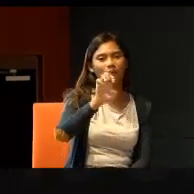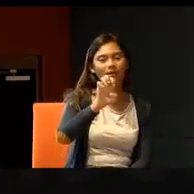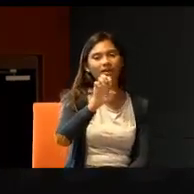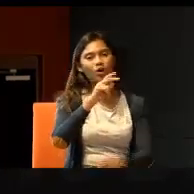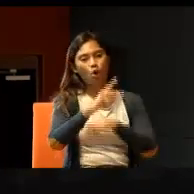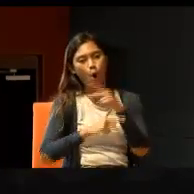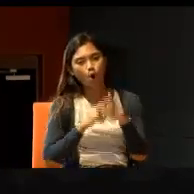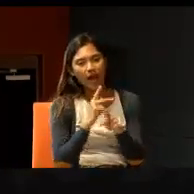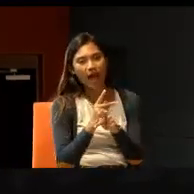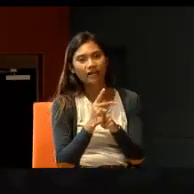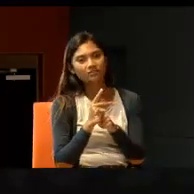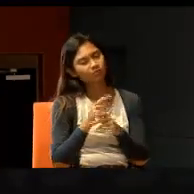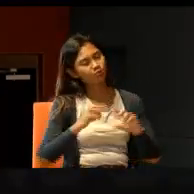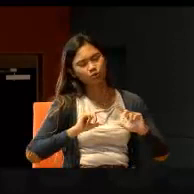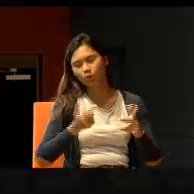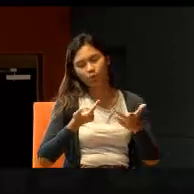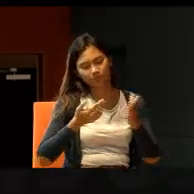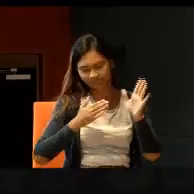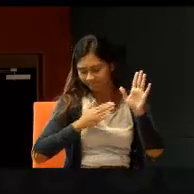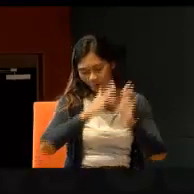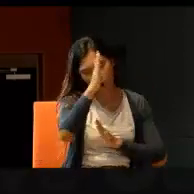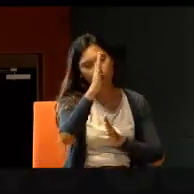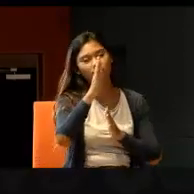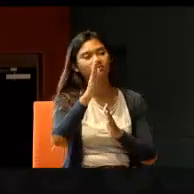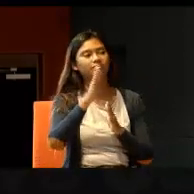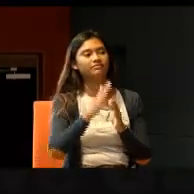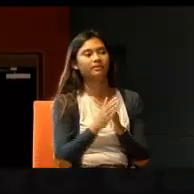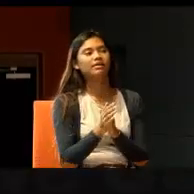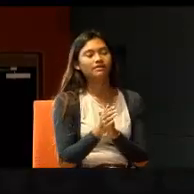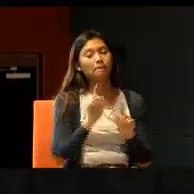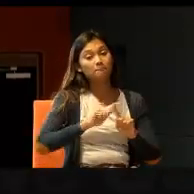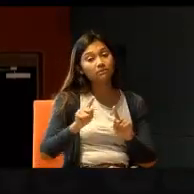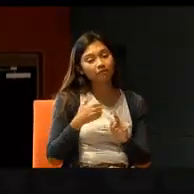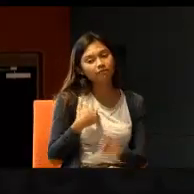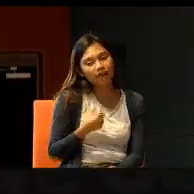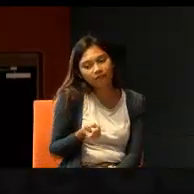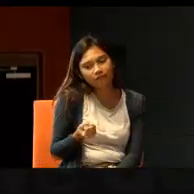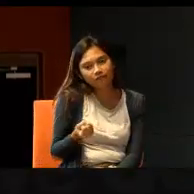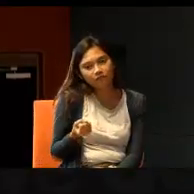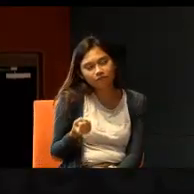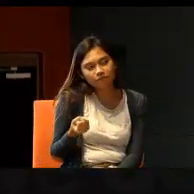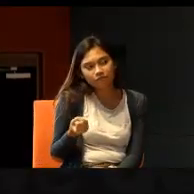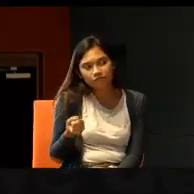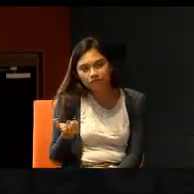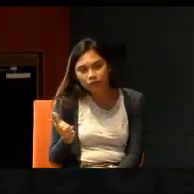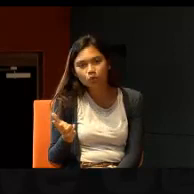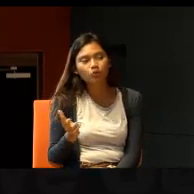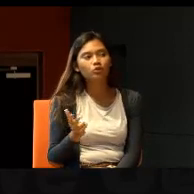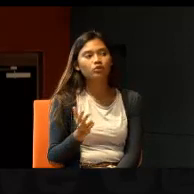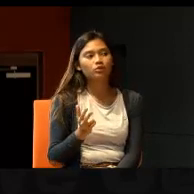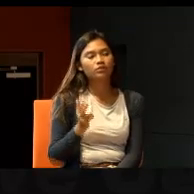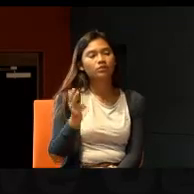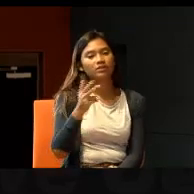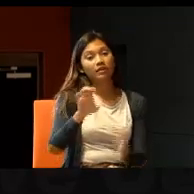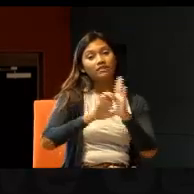all out, for a course. There are people like that, but they are very, very rare. Not all of us are, let's say, mother thirsty,